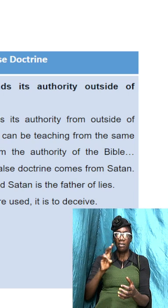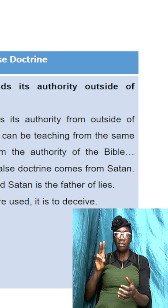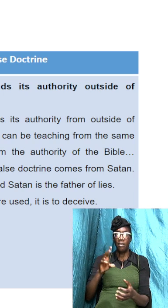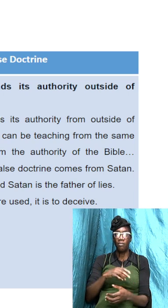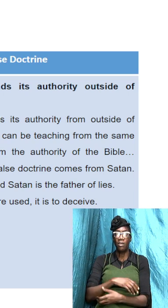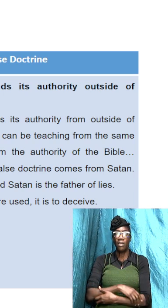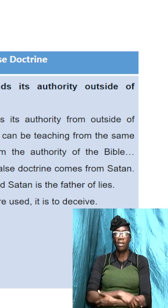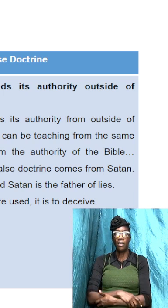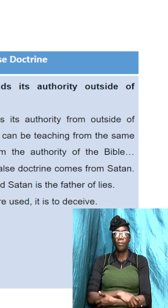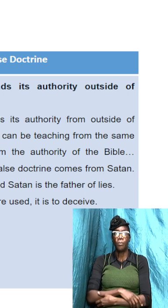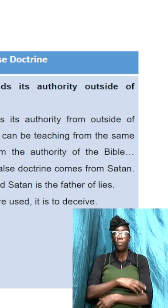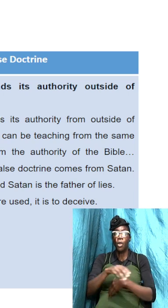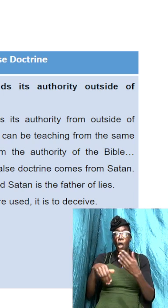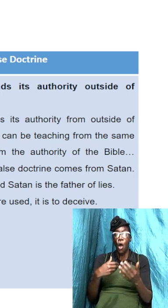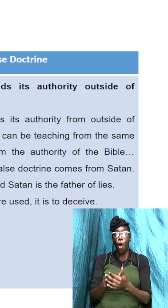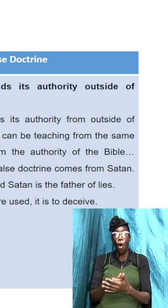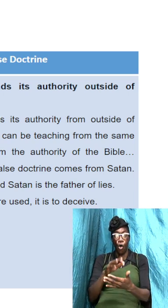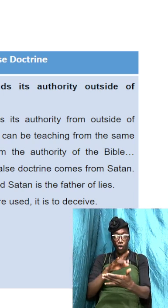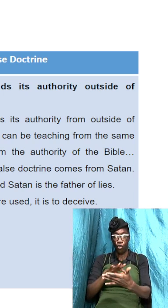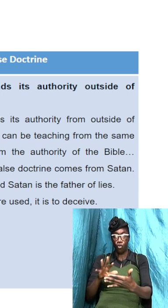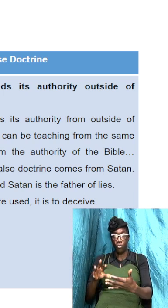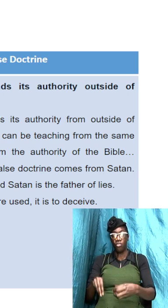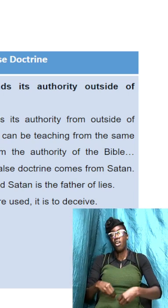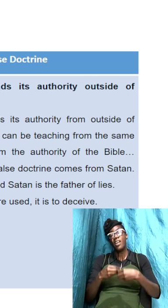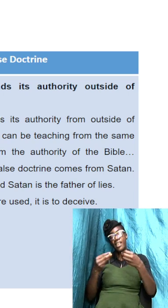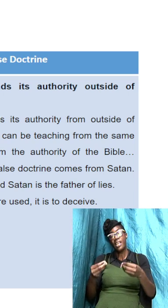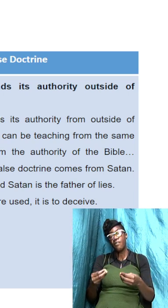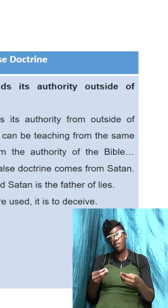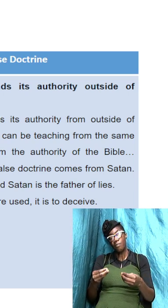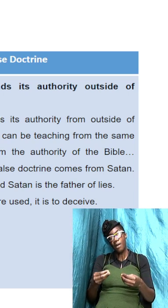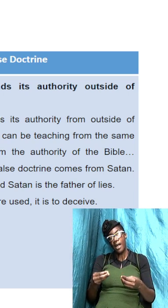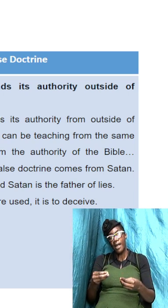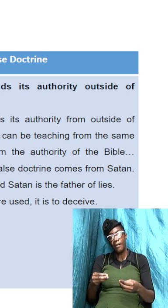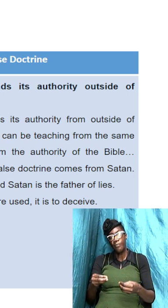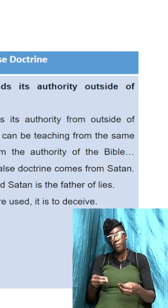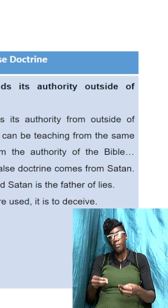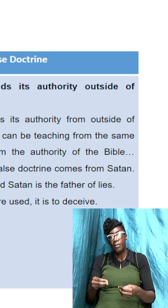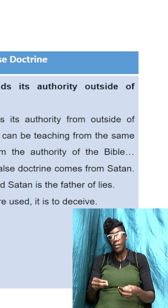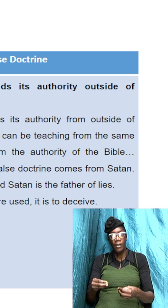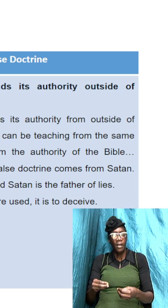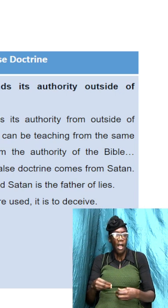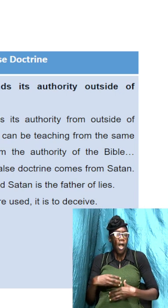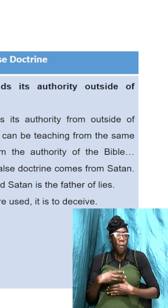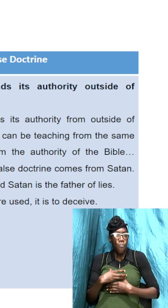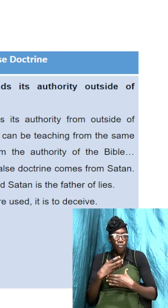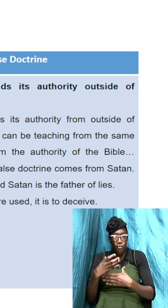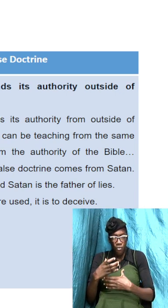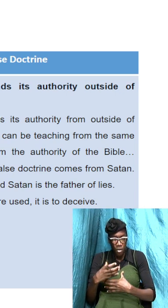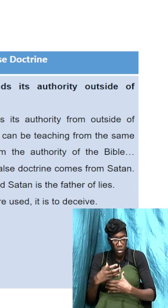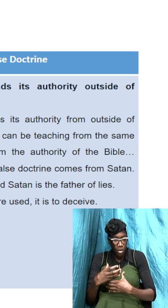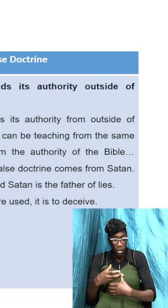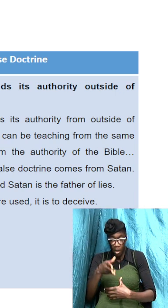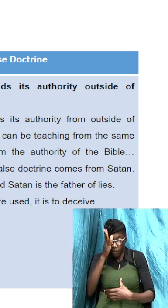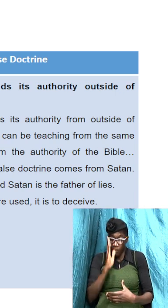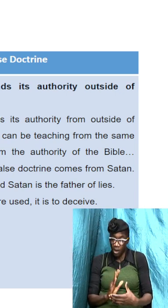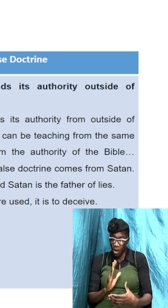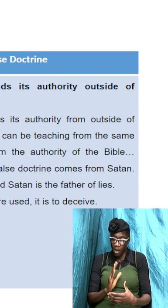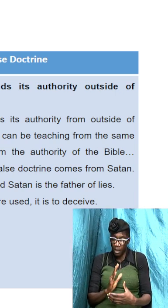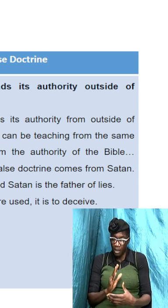all scripture is given by inspiration of God and is profitable